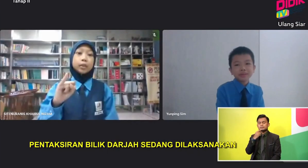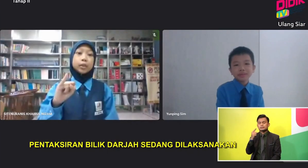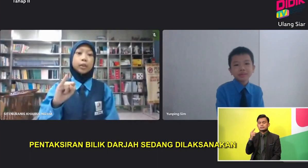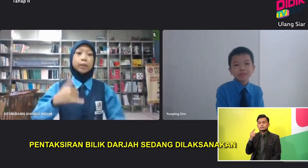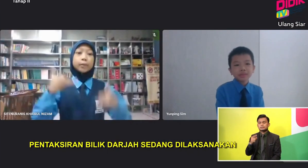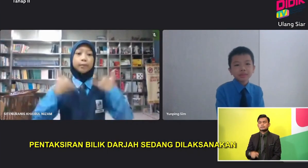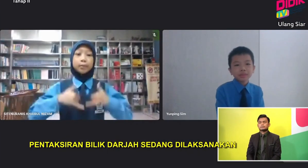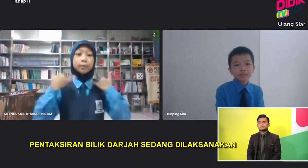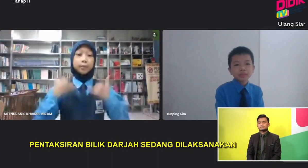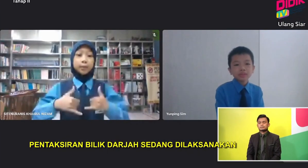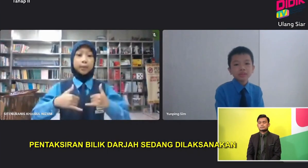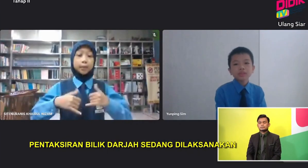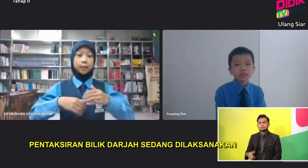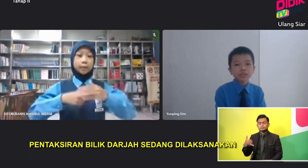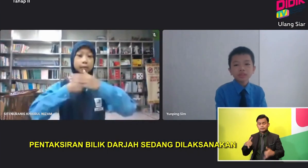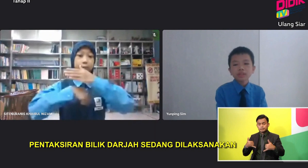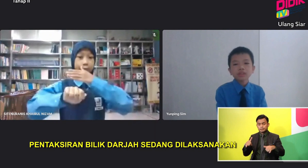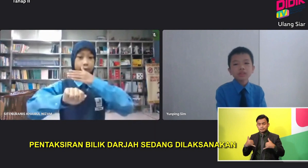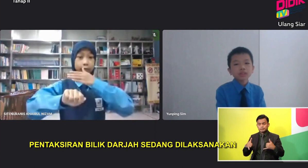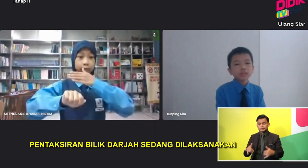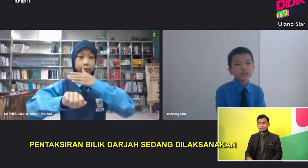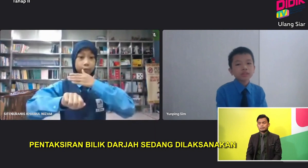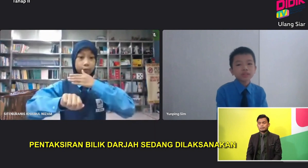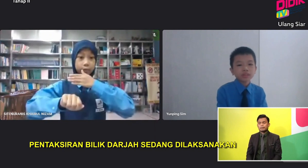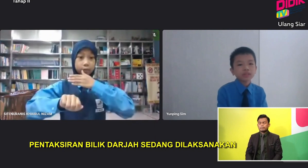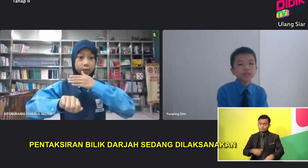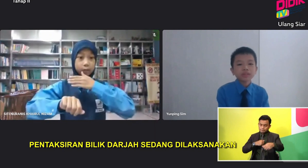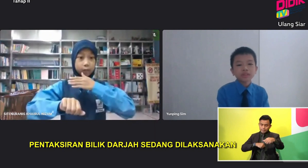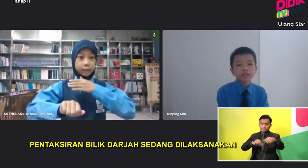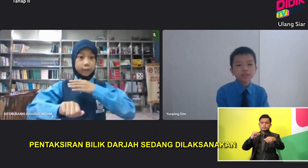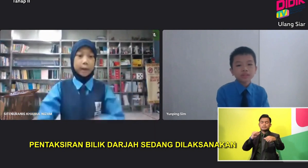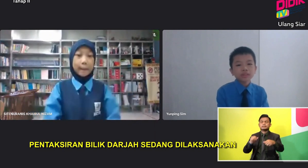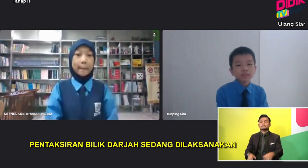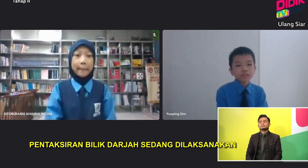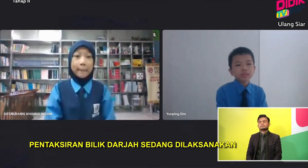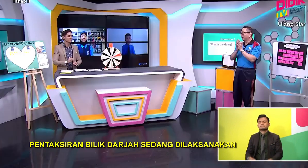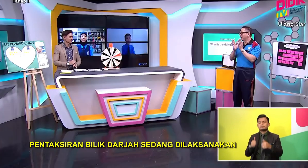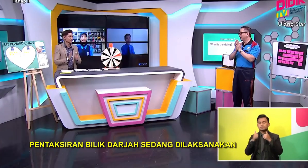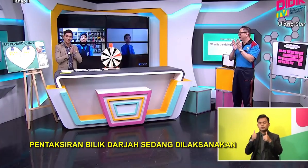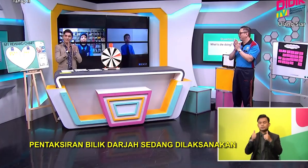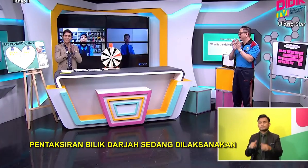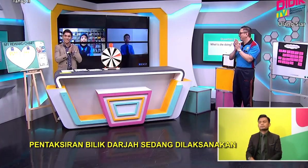Is Playing Badminton Good job